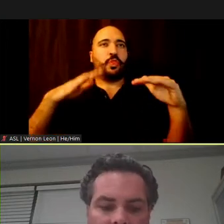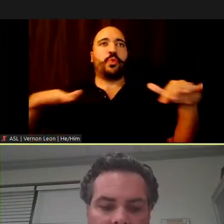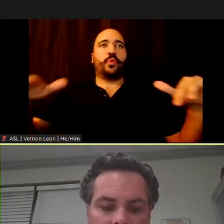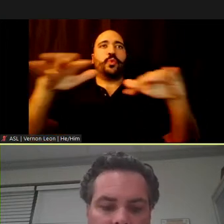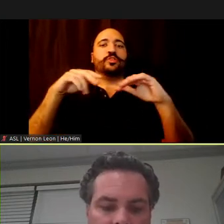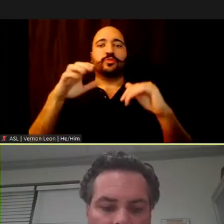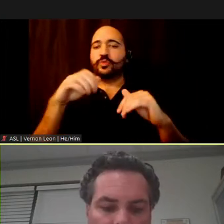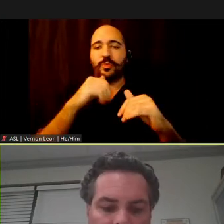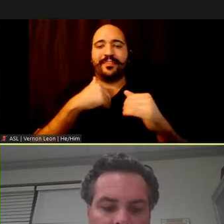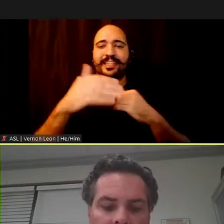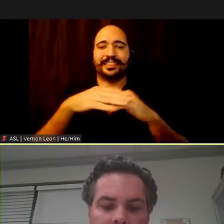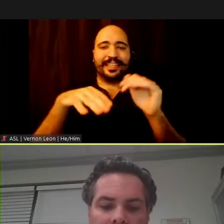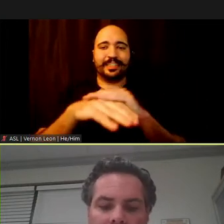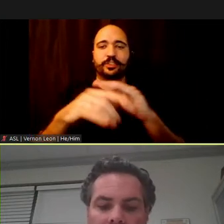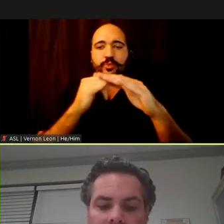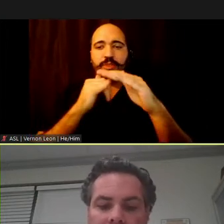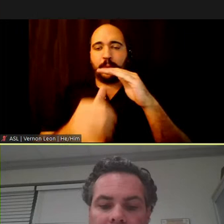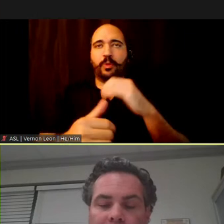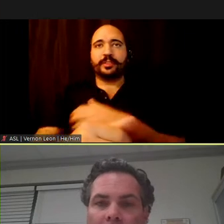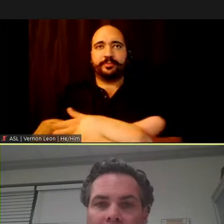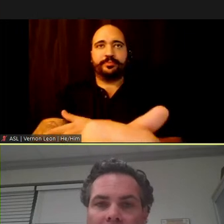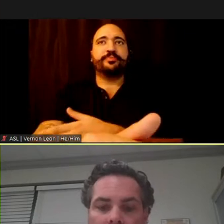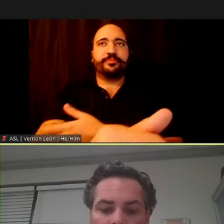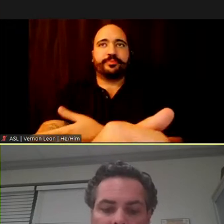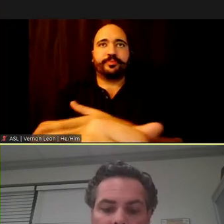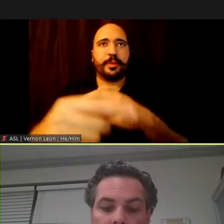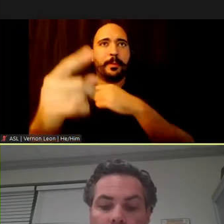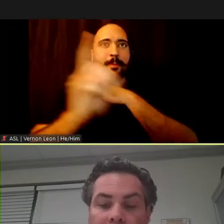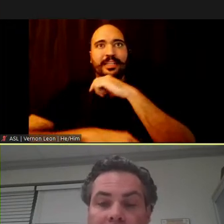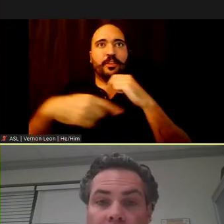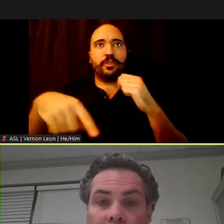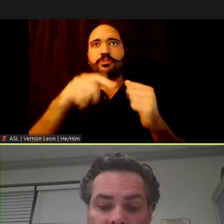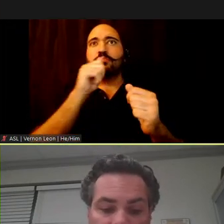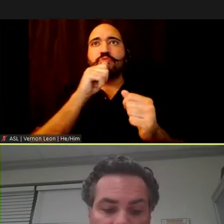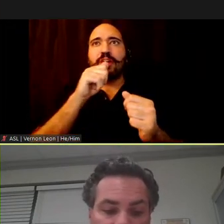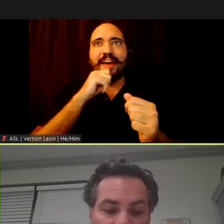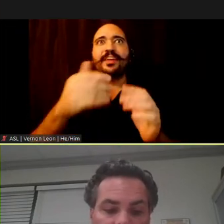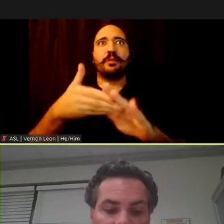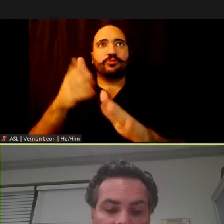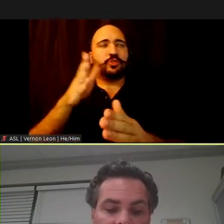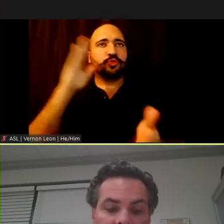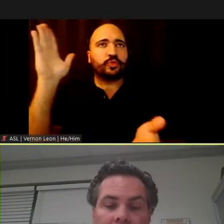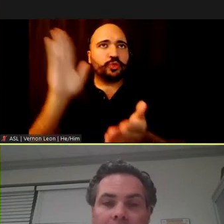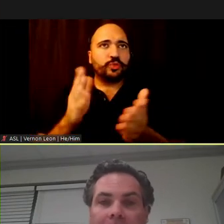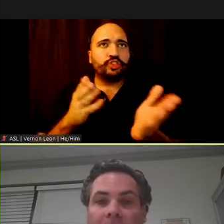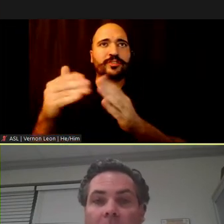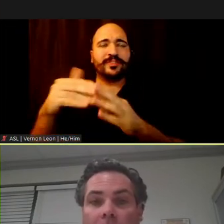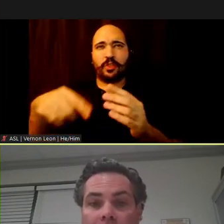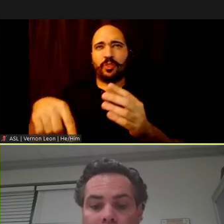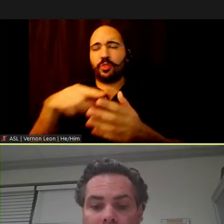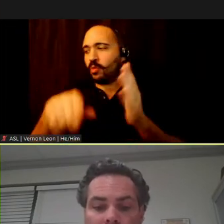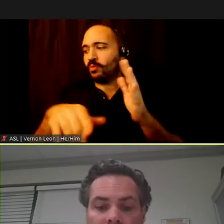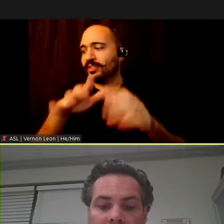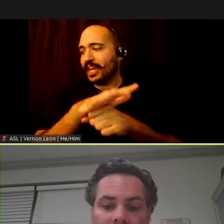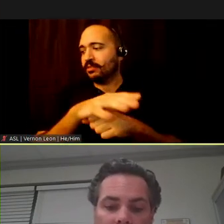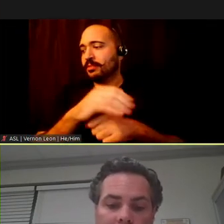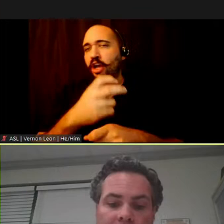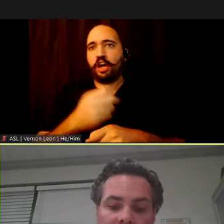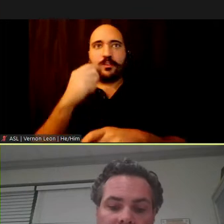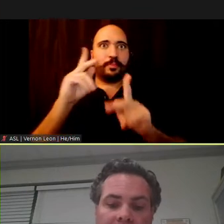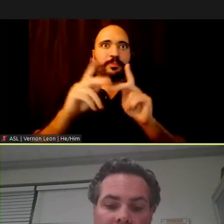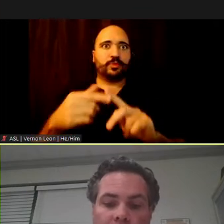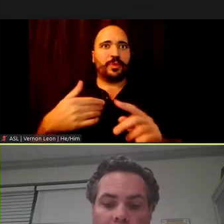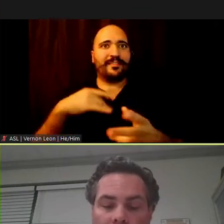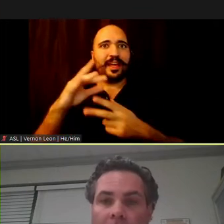easy access to subways. Penalizing these private operators will reduce service in these areas and make it harder for people to have